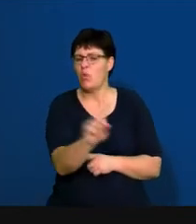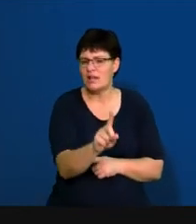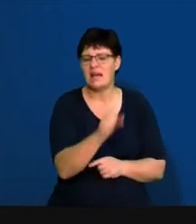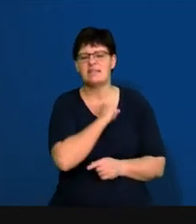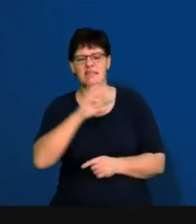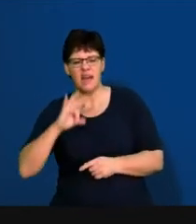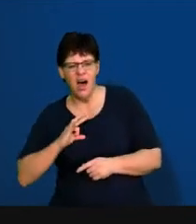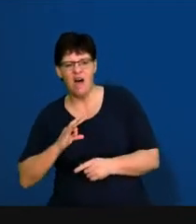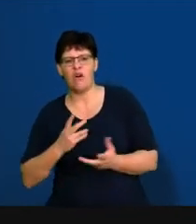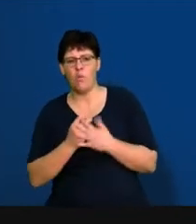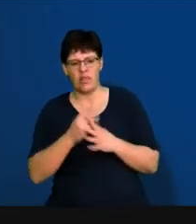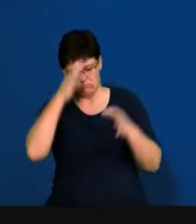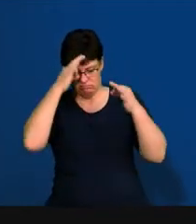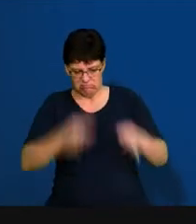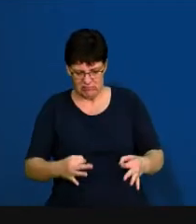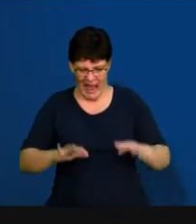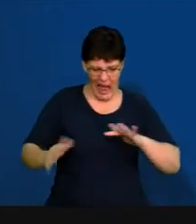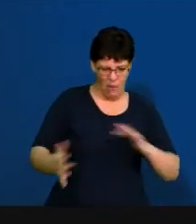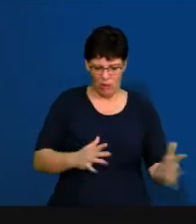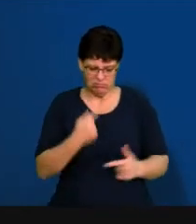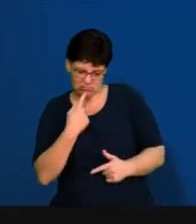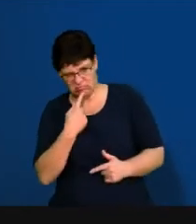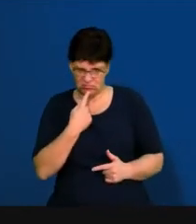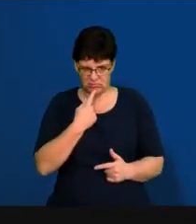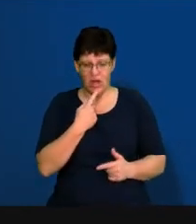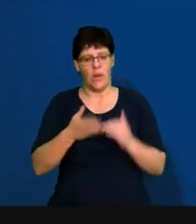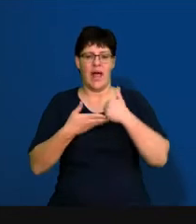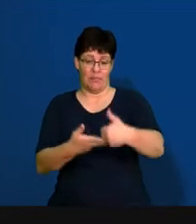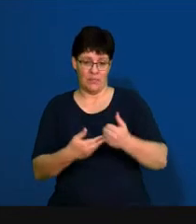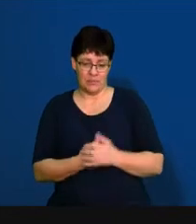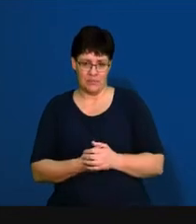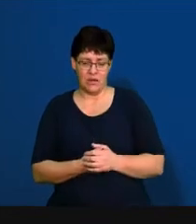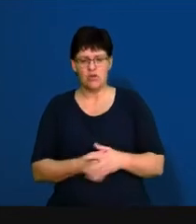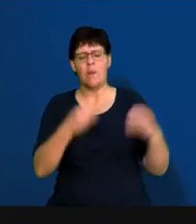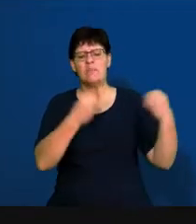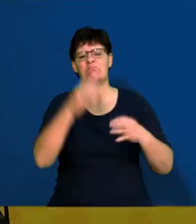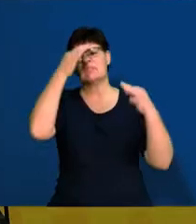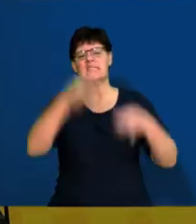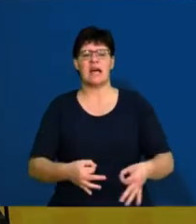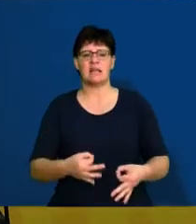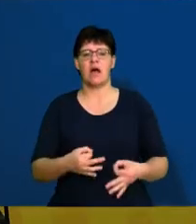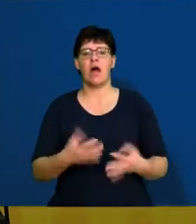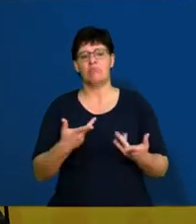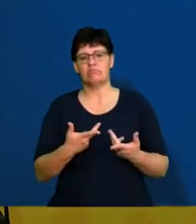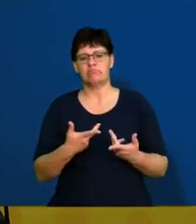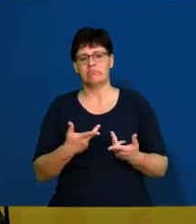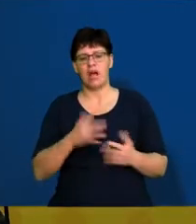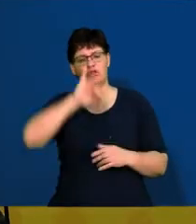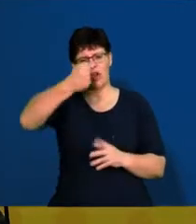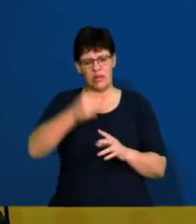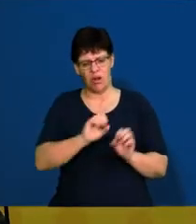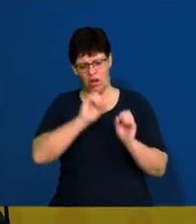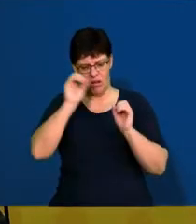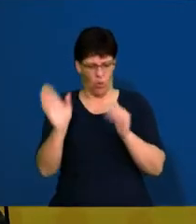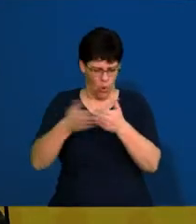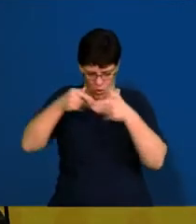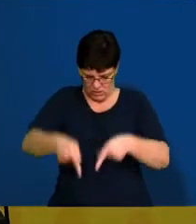within decision making. So if a company decides that they want to leave Johannesburg and move down